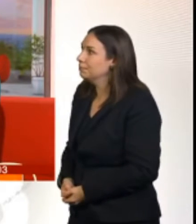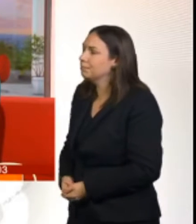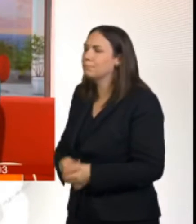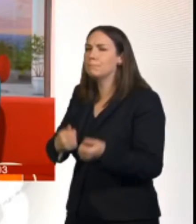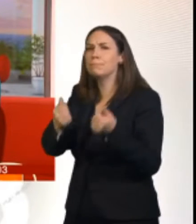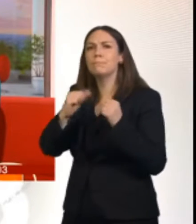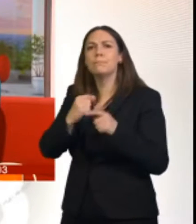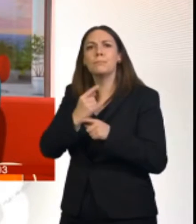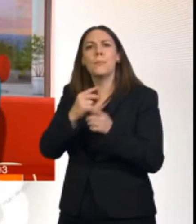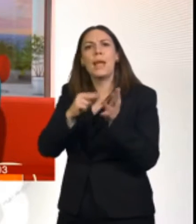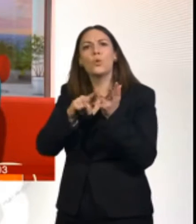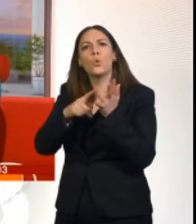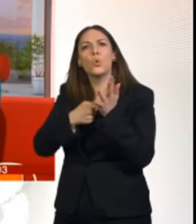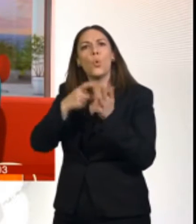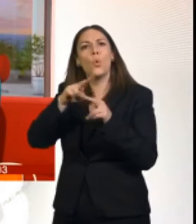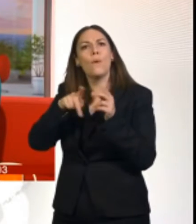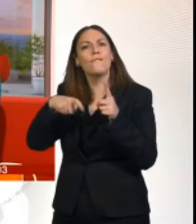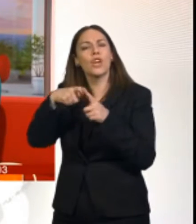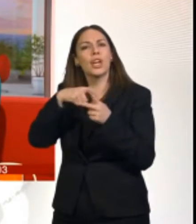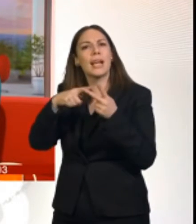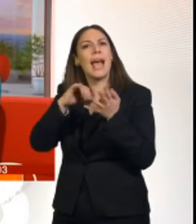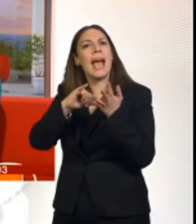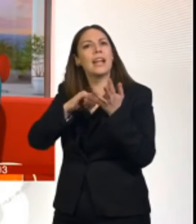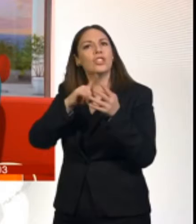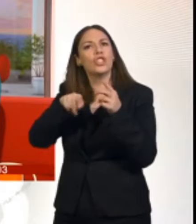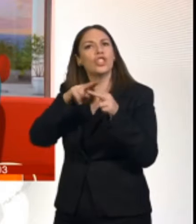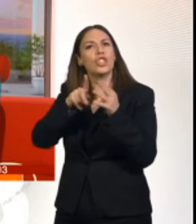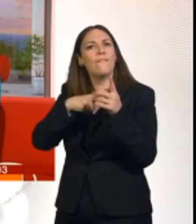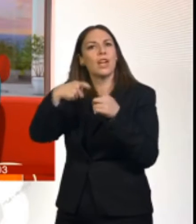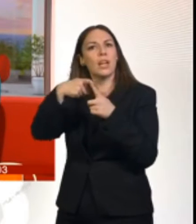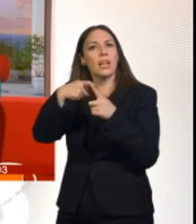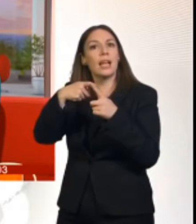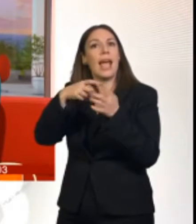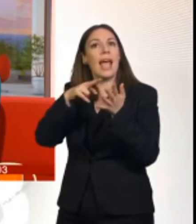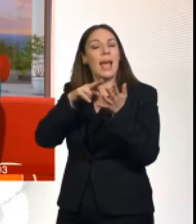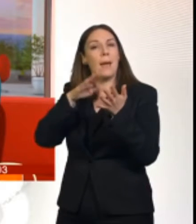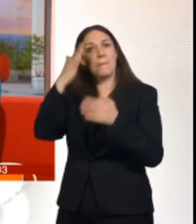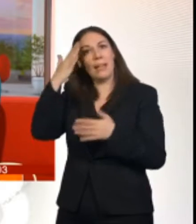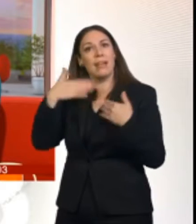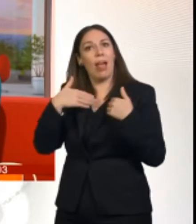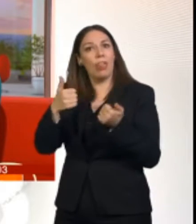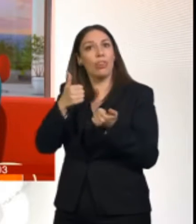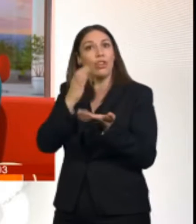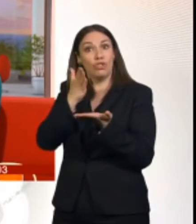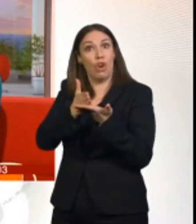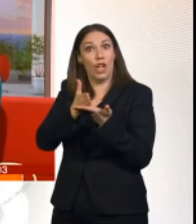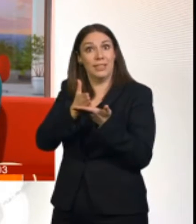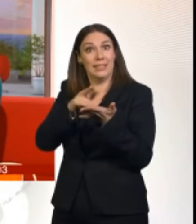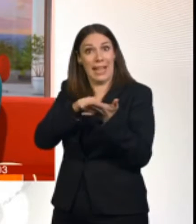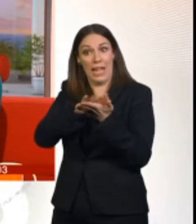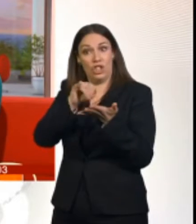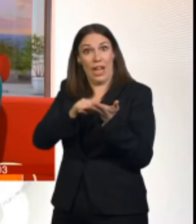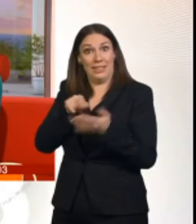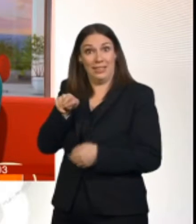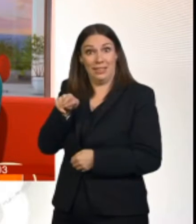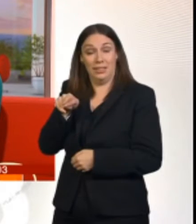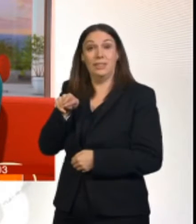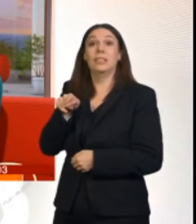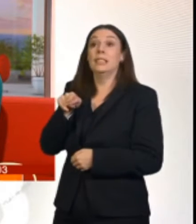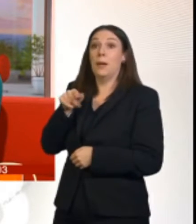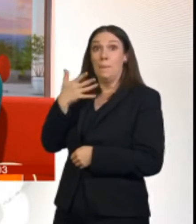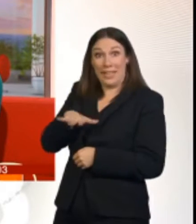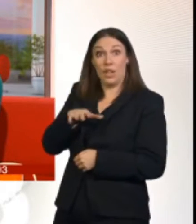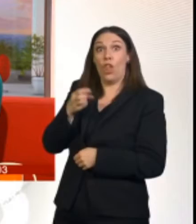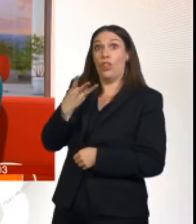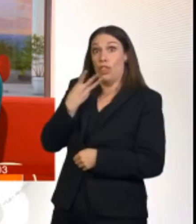placed in special measures by inspectors for the third time in as many years. That makes it the UK's worst performing mental health trust. And the Care Quality